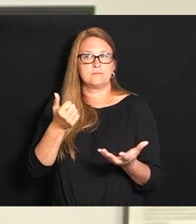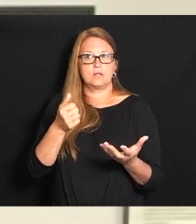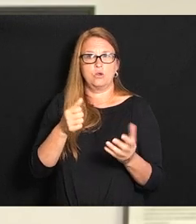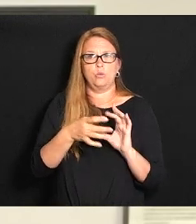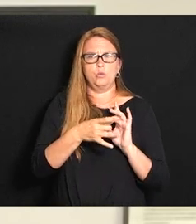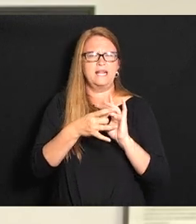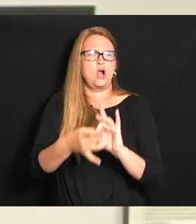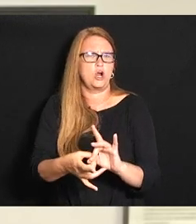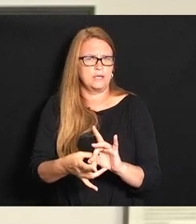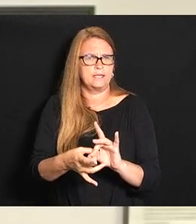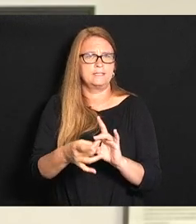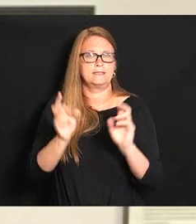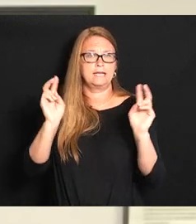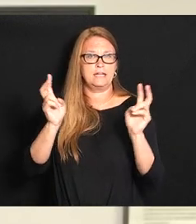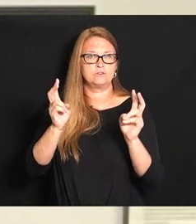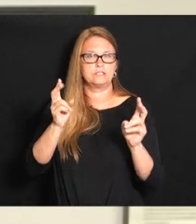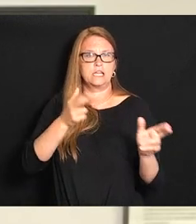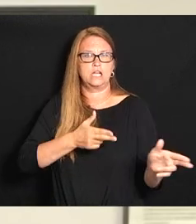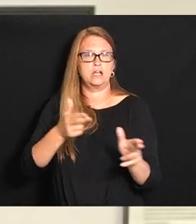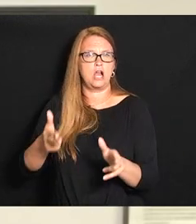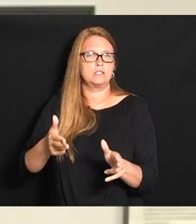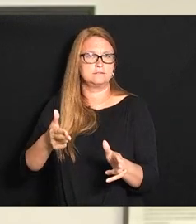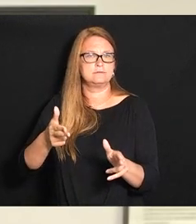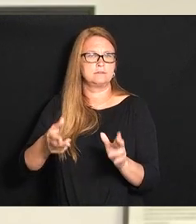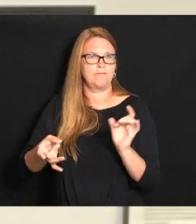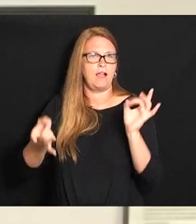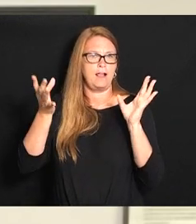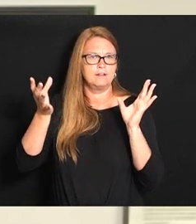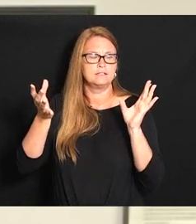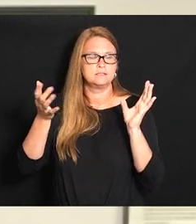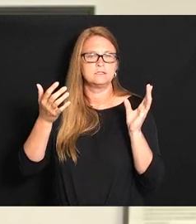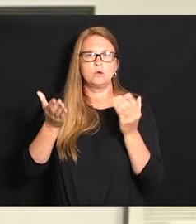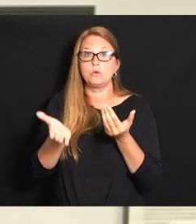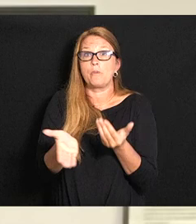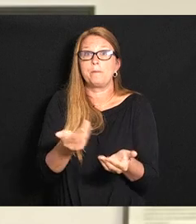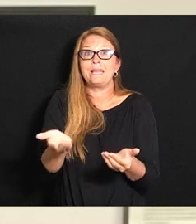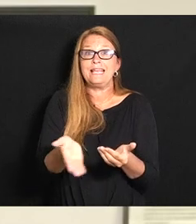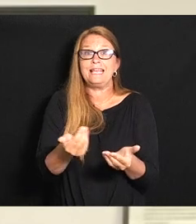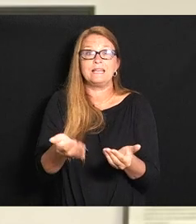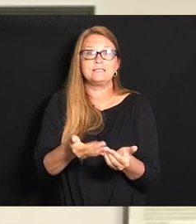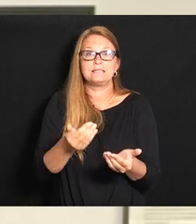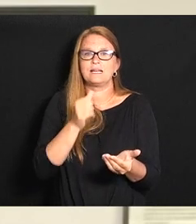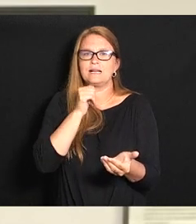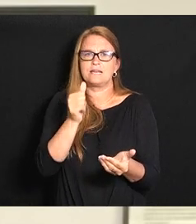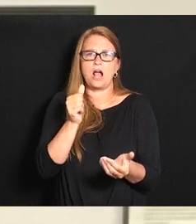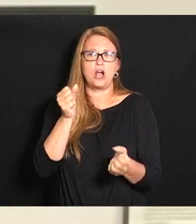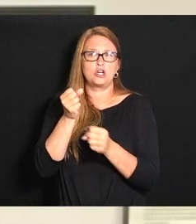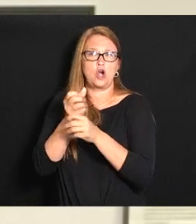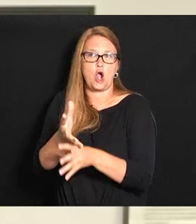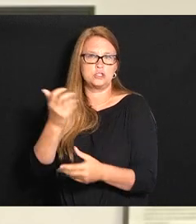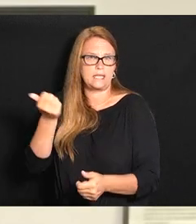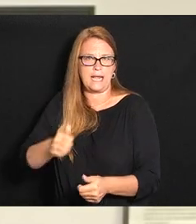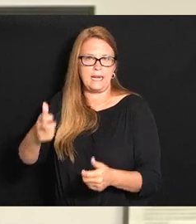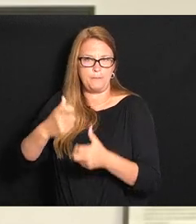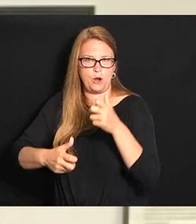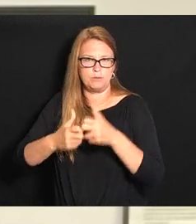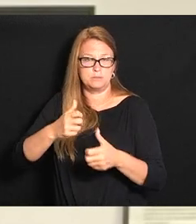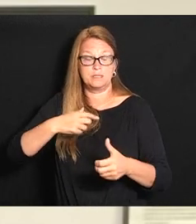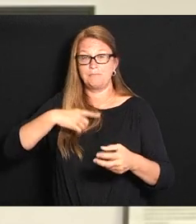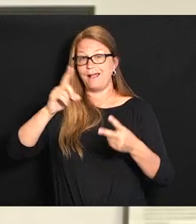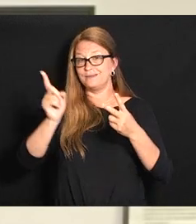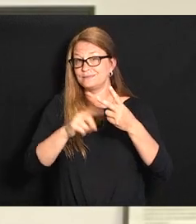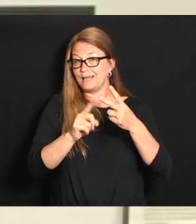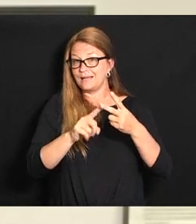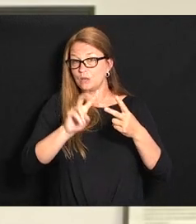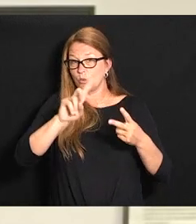to the issue of gun violence that would be easy to do and not cause you any political problems and second question for